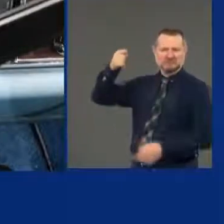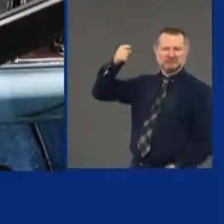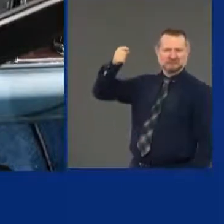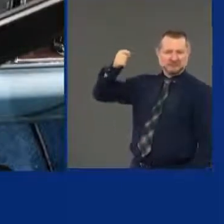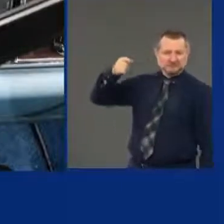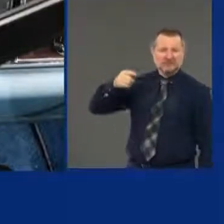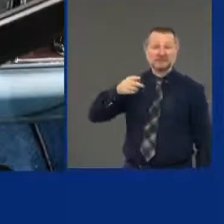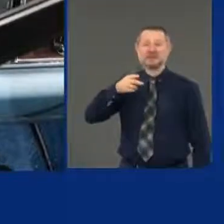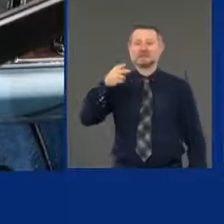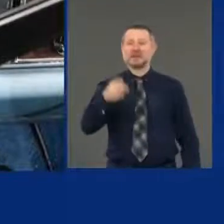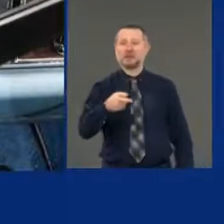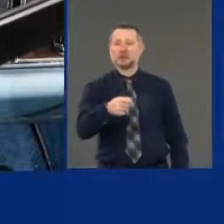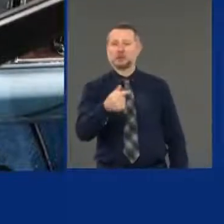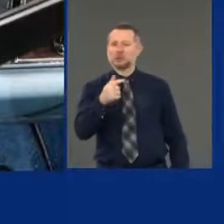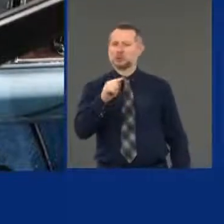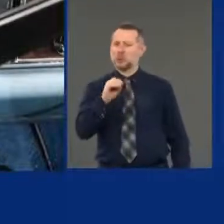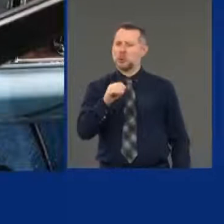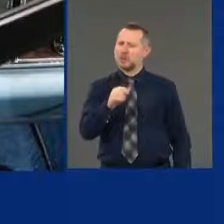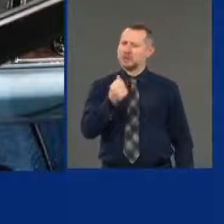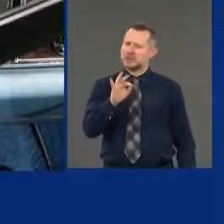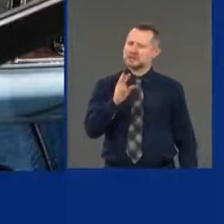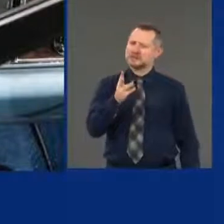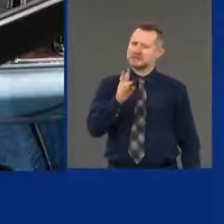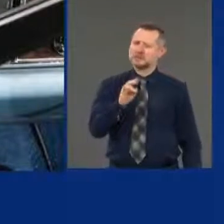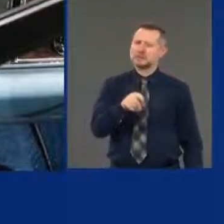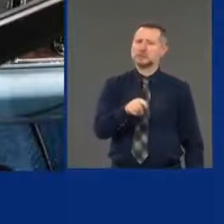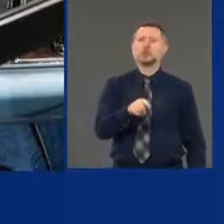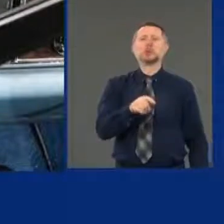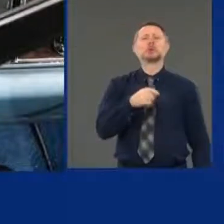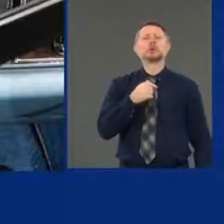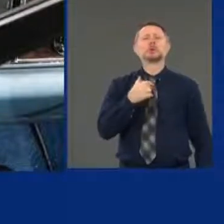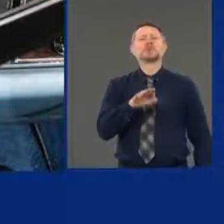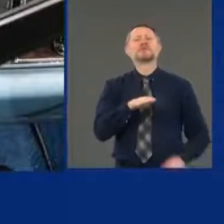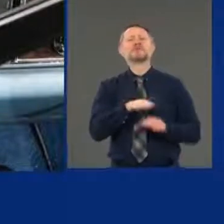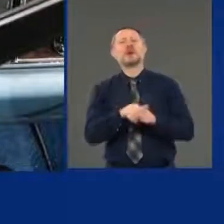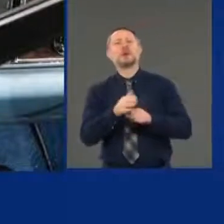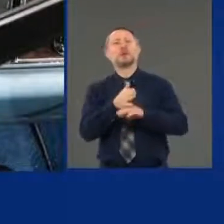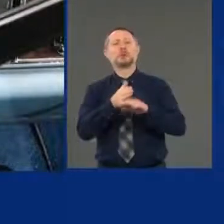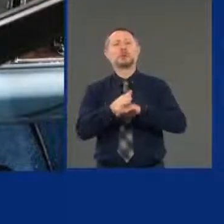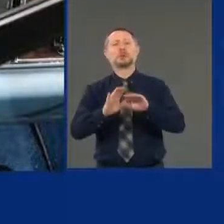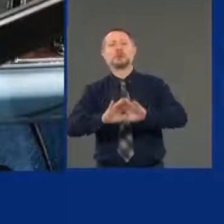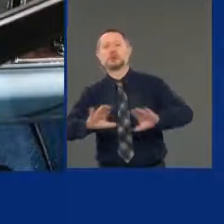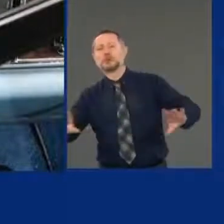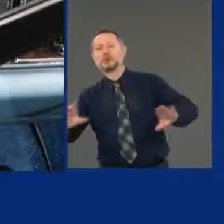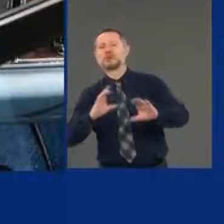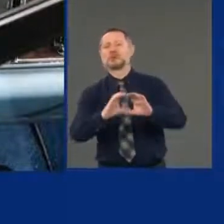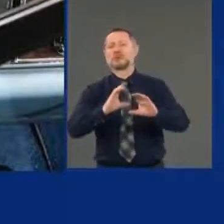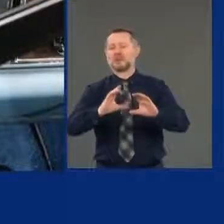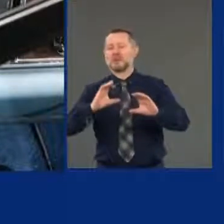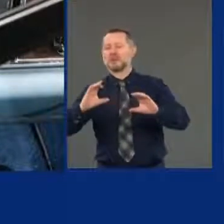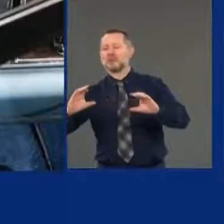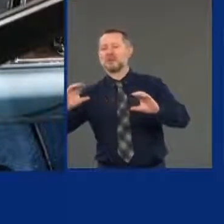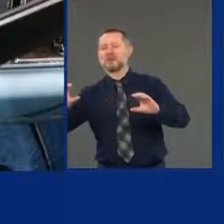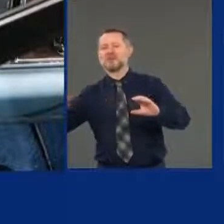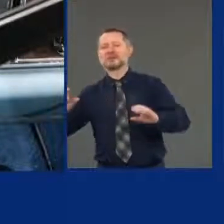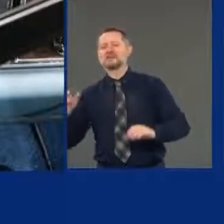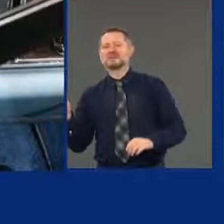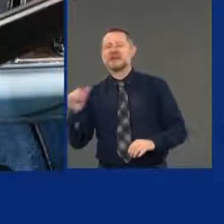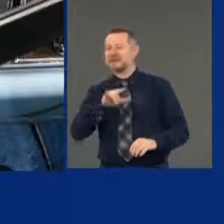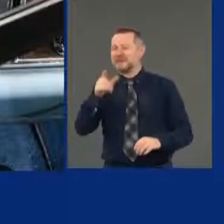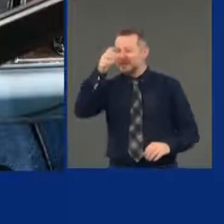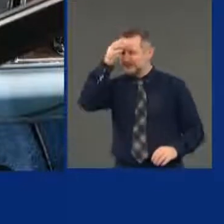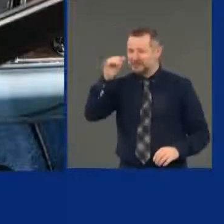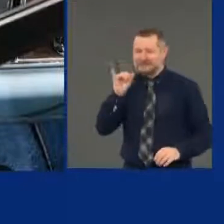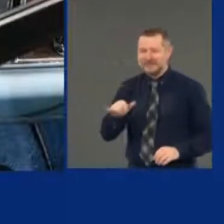that's a dashboard you like to look at. It's that fake wood grain, tack, spin. And put the numbers in those